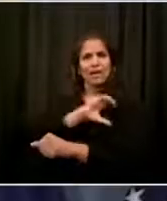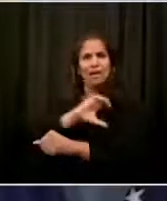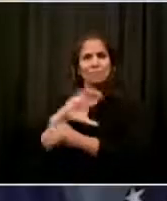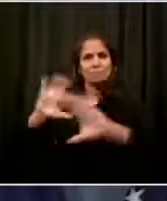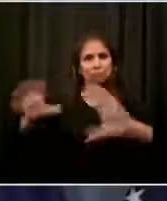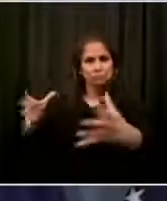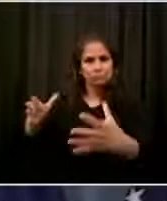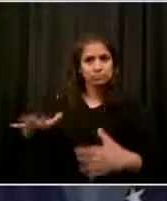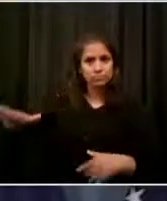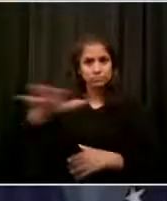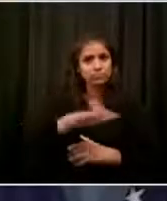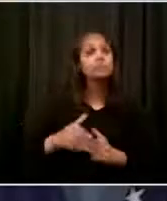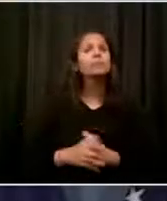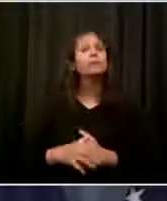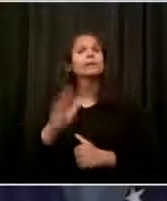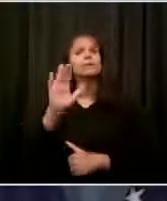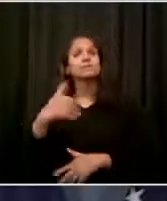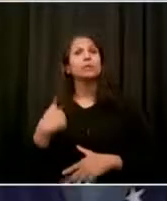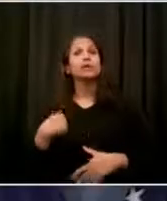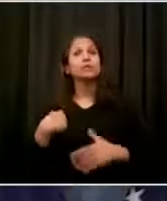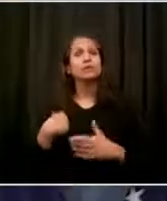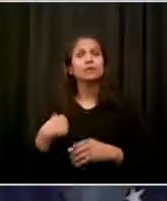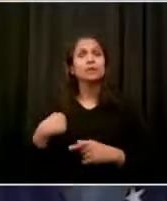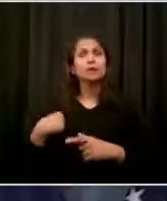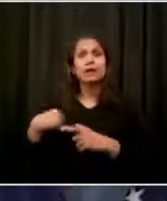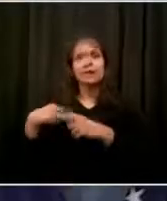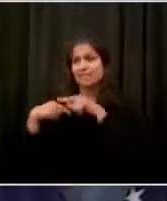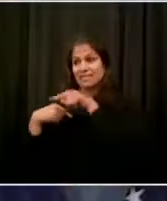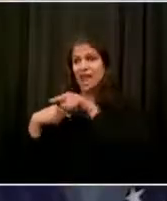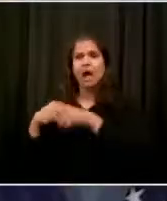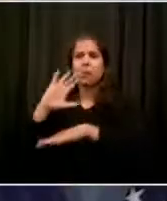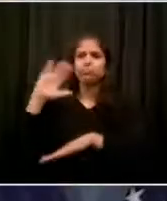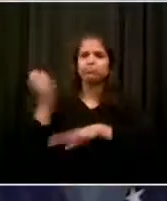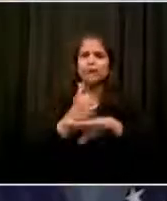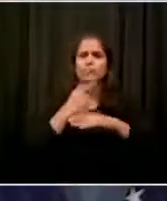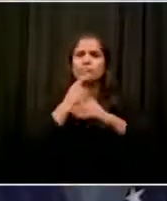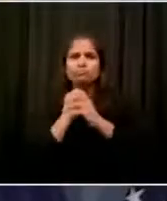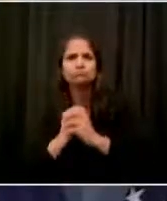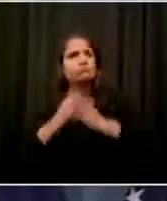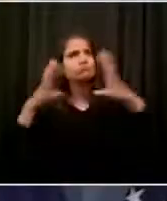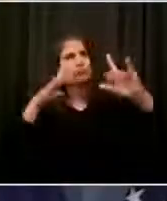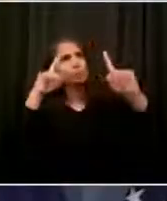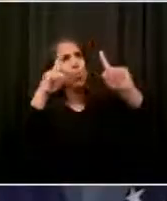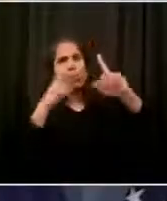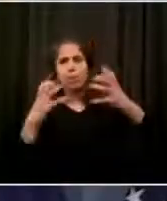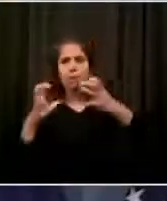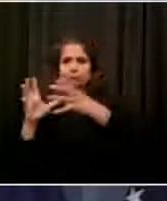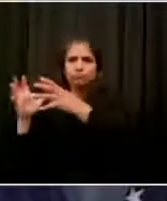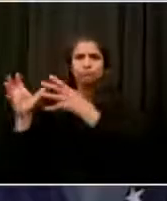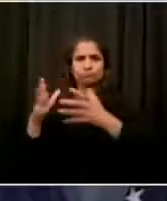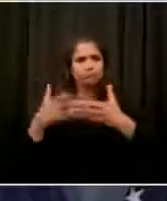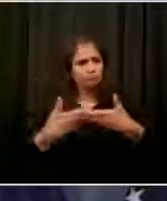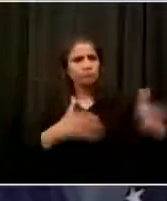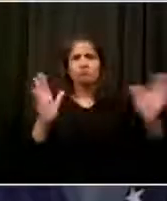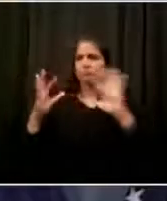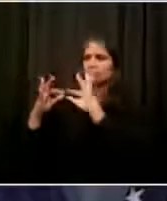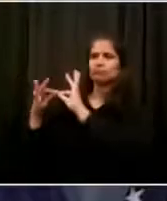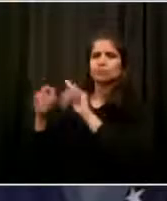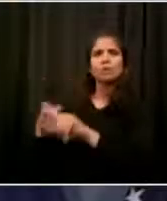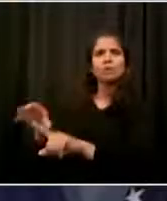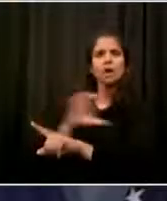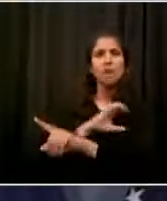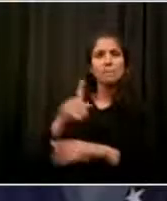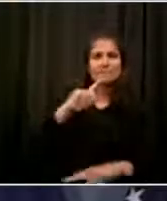all in the rubric of neighborhood policing, which is a profound redirection for this agency. And now we're going to do a lot more, and we are going to relentlessly